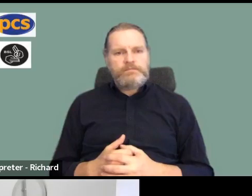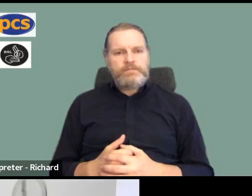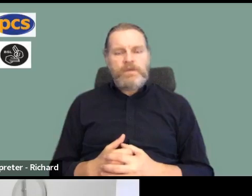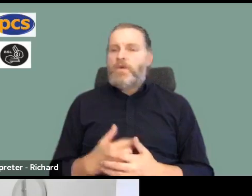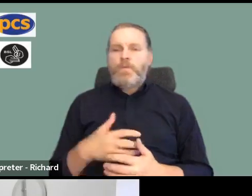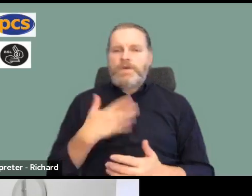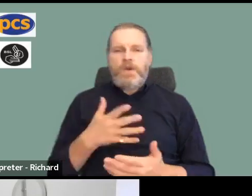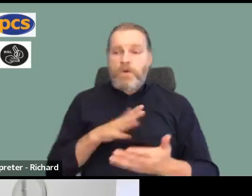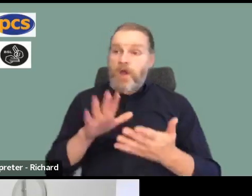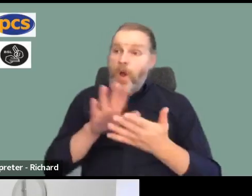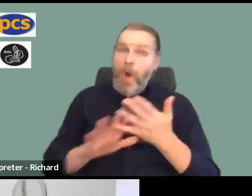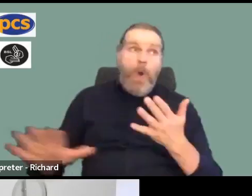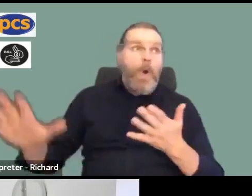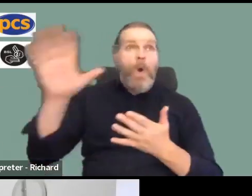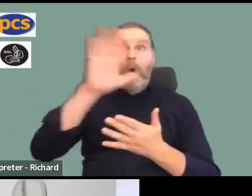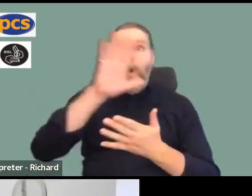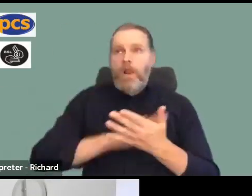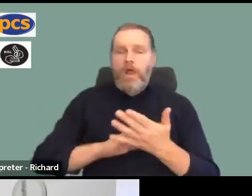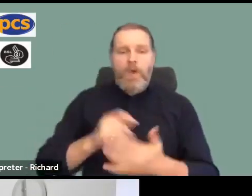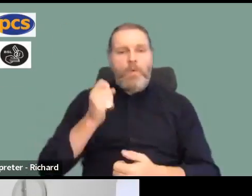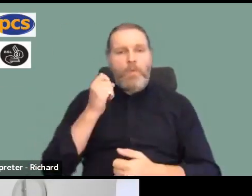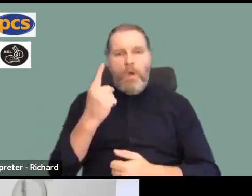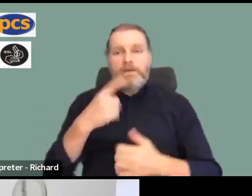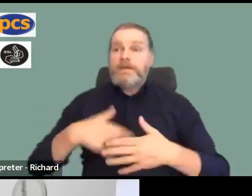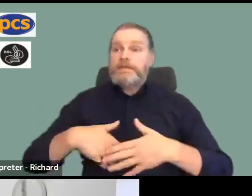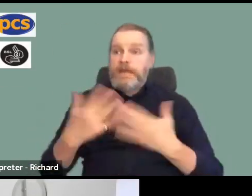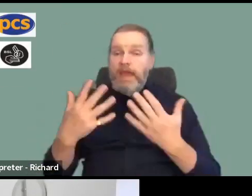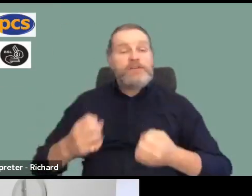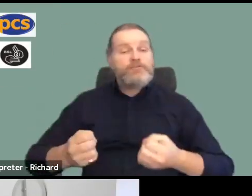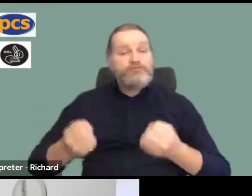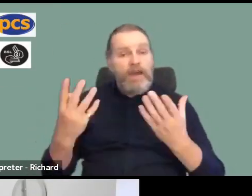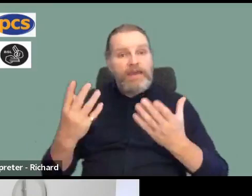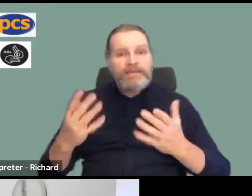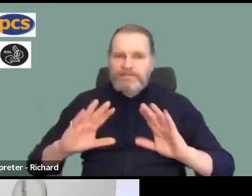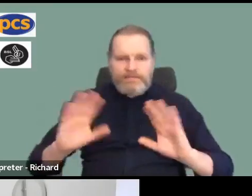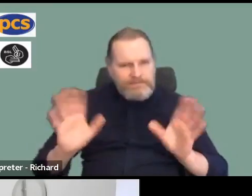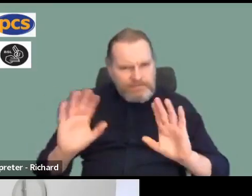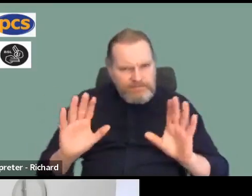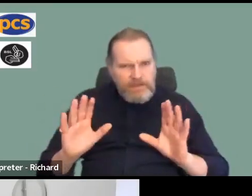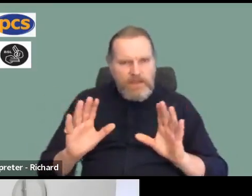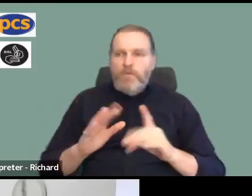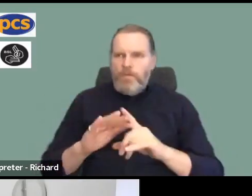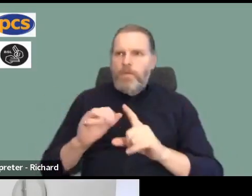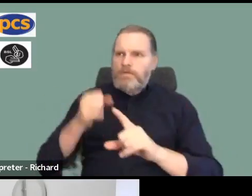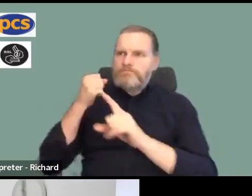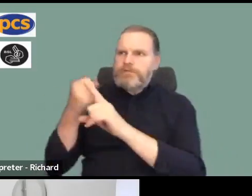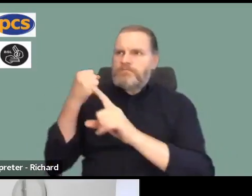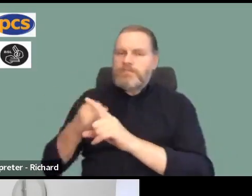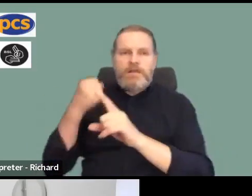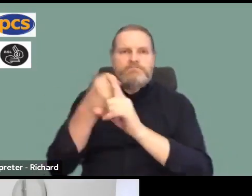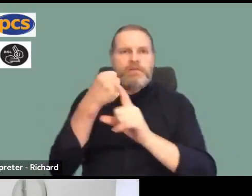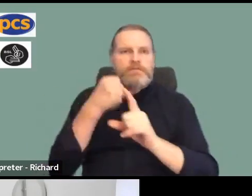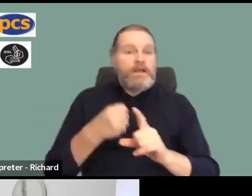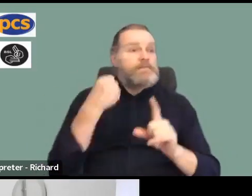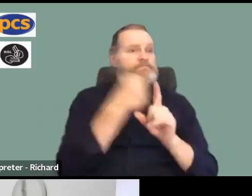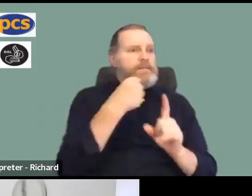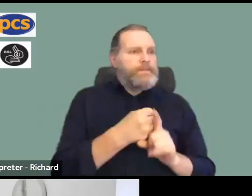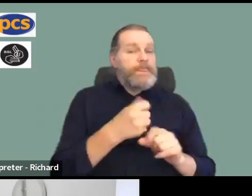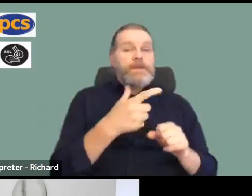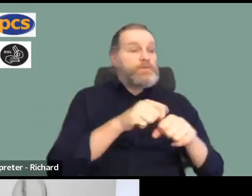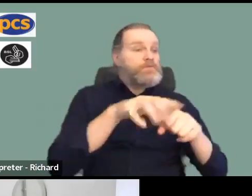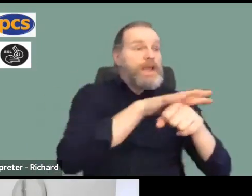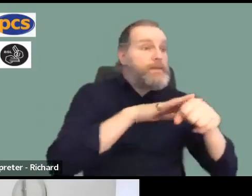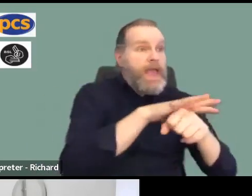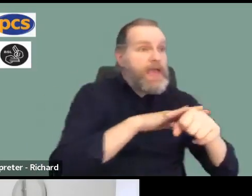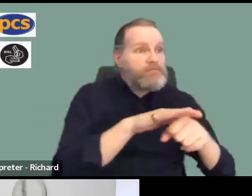That the action is meant to be as hard hitting as possible, and that means it will be a combination of different forms of action,